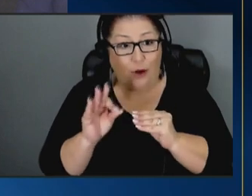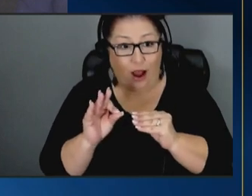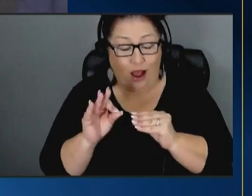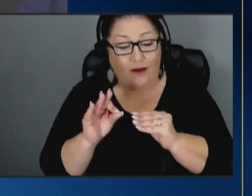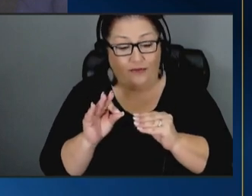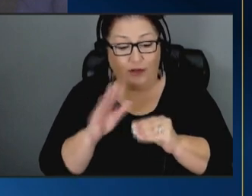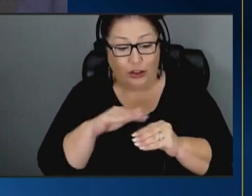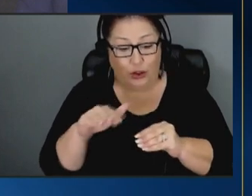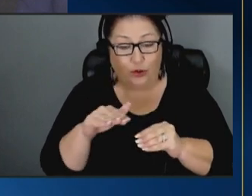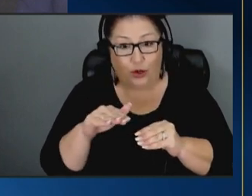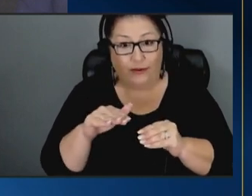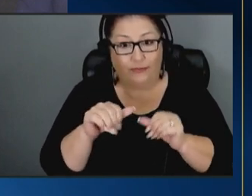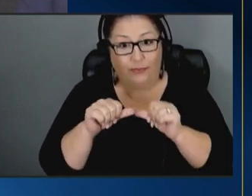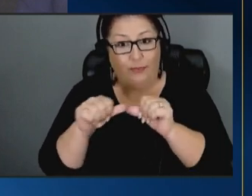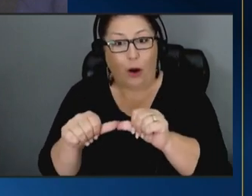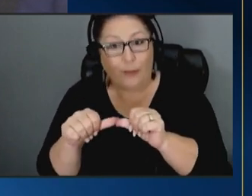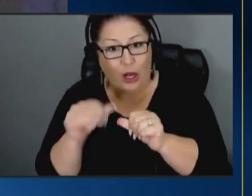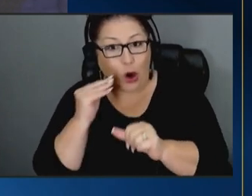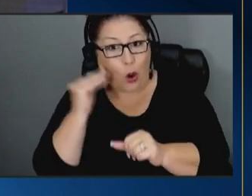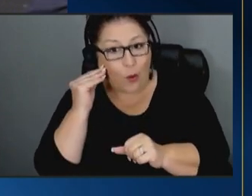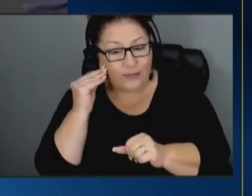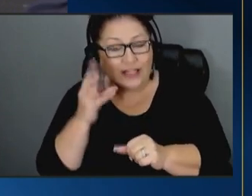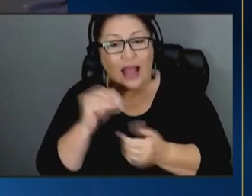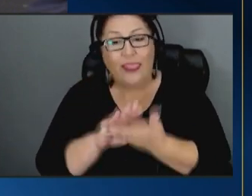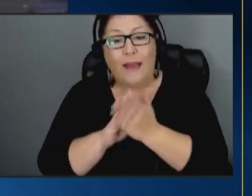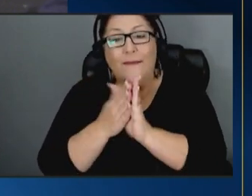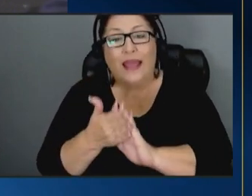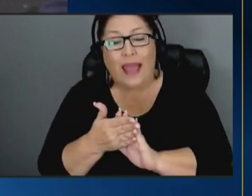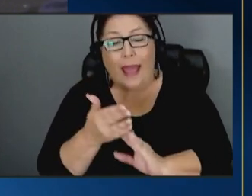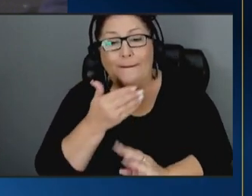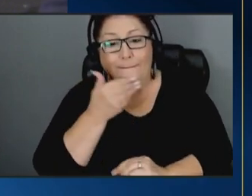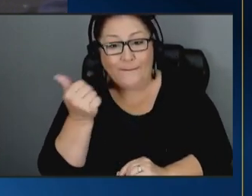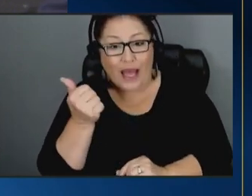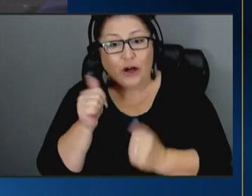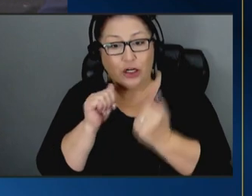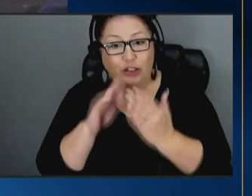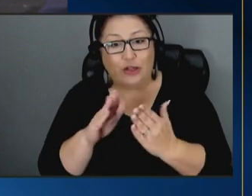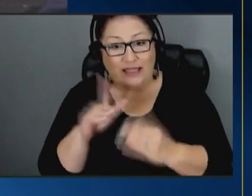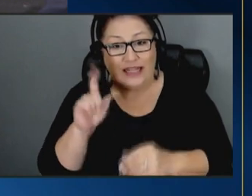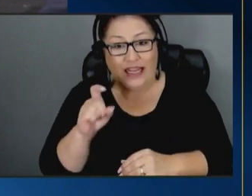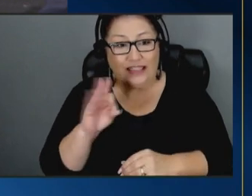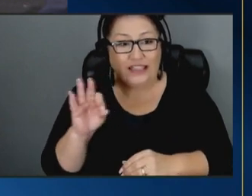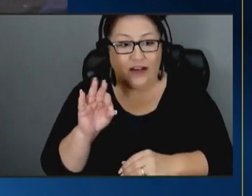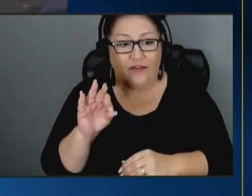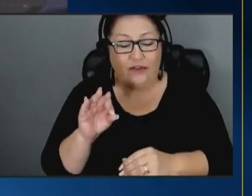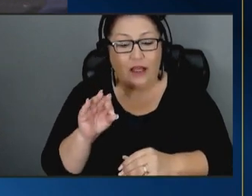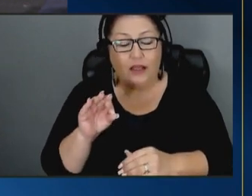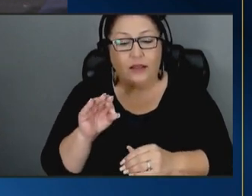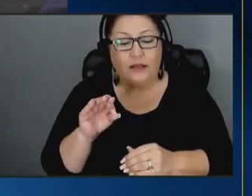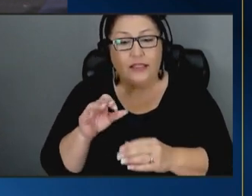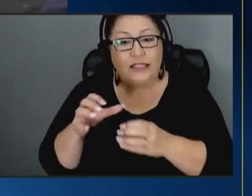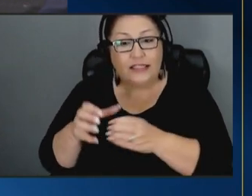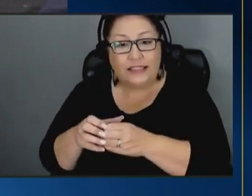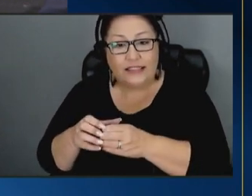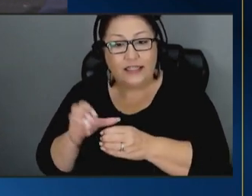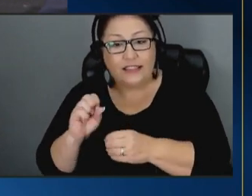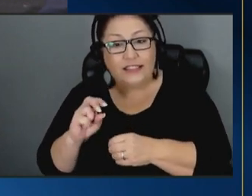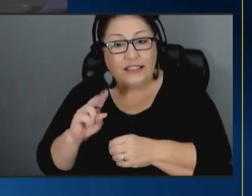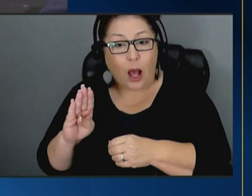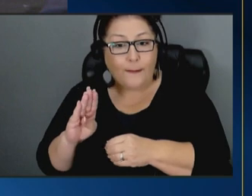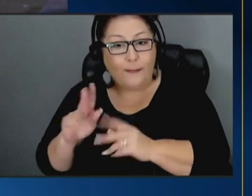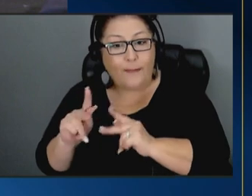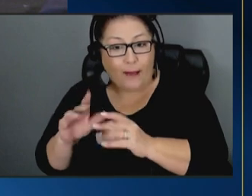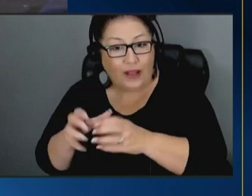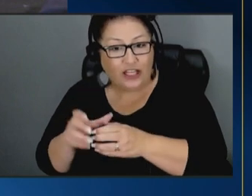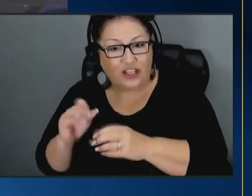permanency and they were and they got better at um addressing the needs of subpopulations of young people who may be moving through